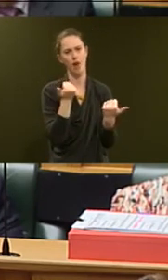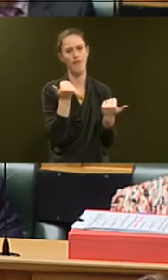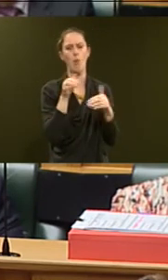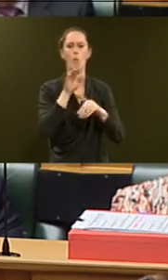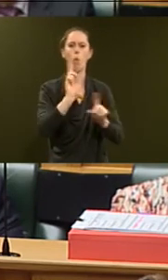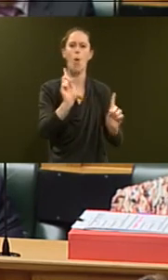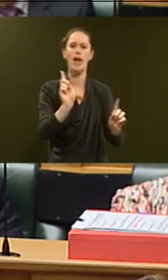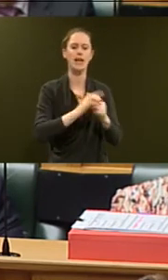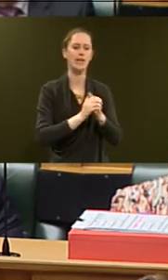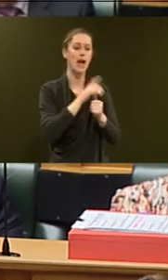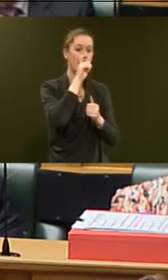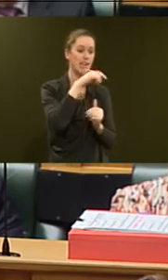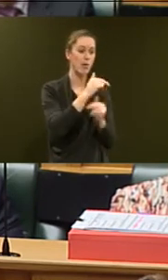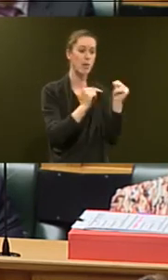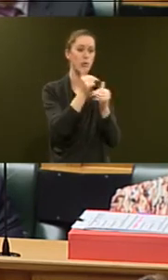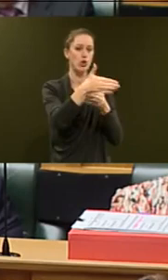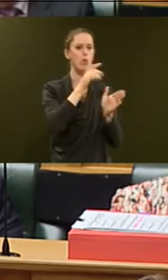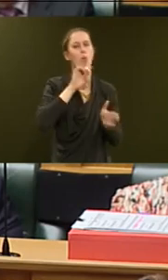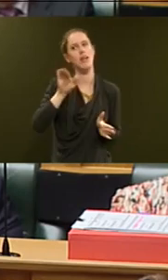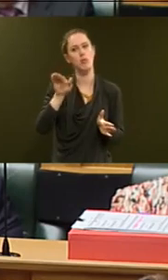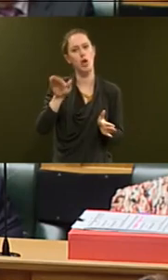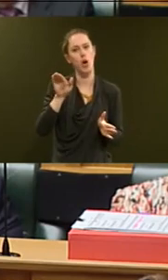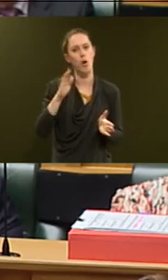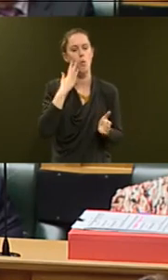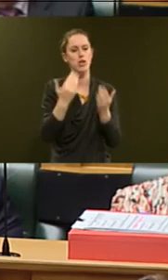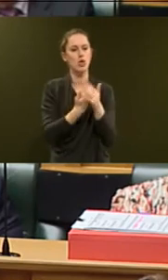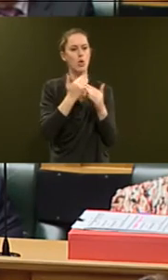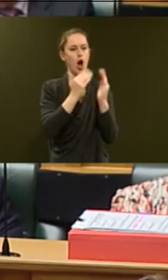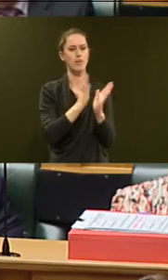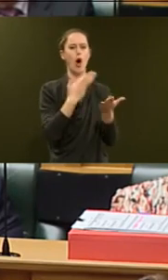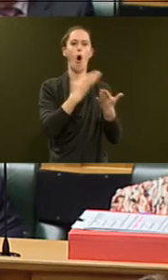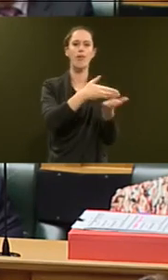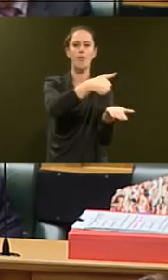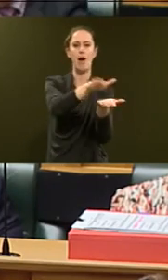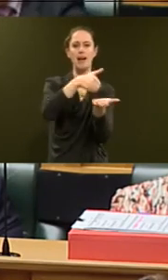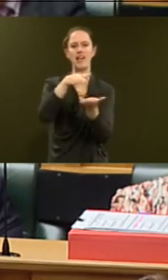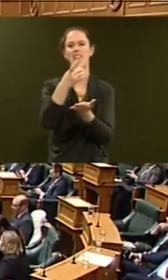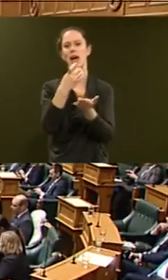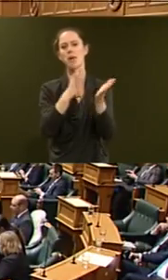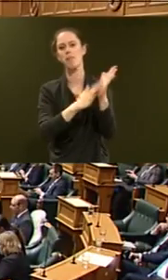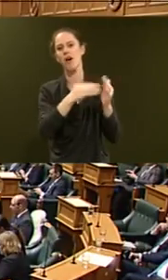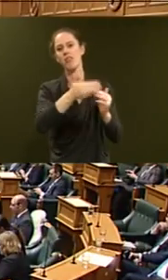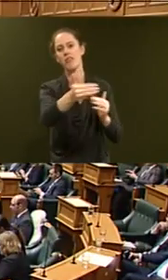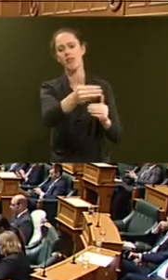and the KiwiBuild unit will let them know as new homes come onto the market in the coming months.